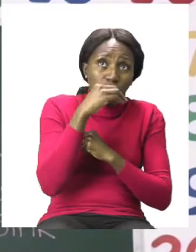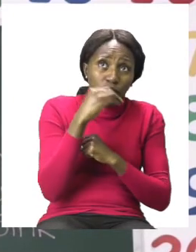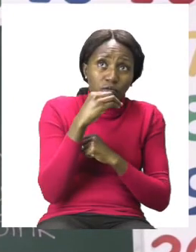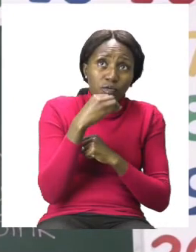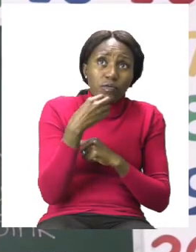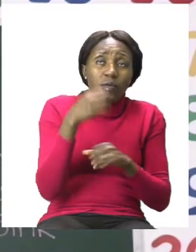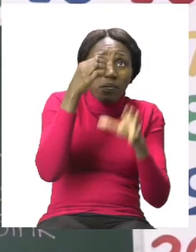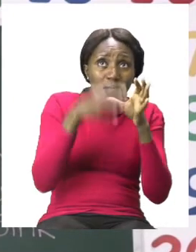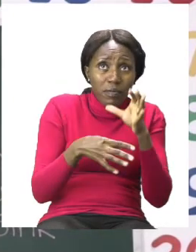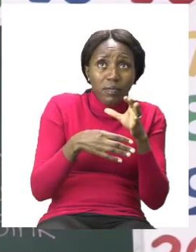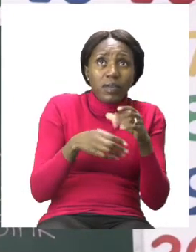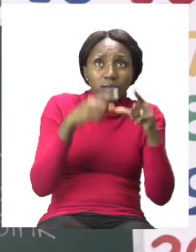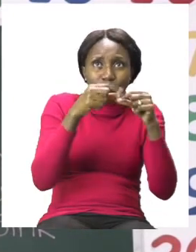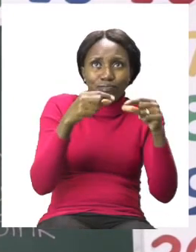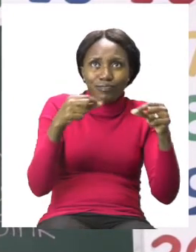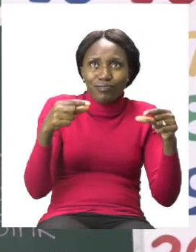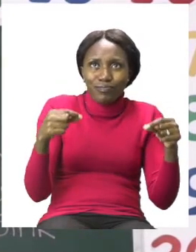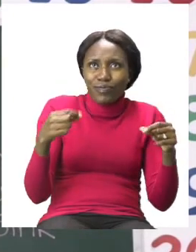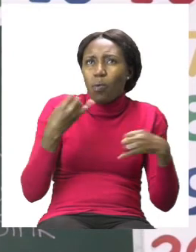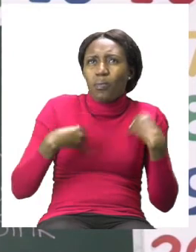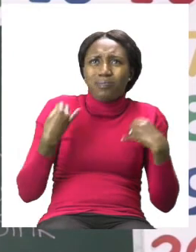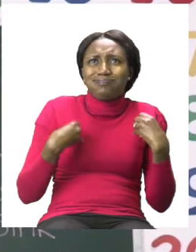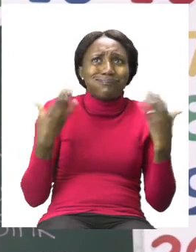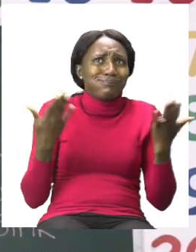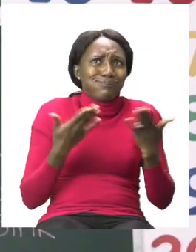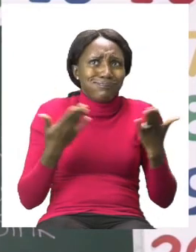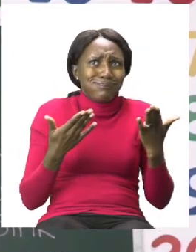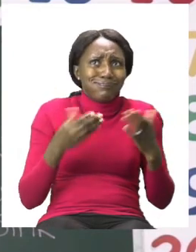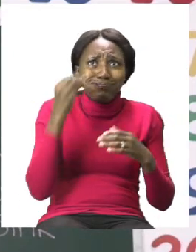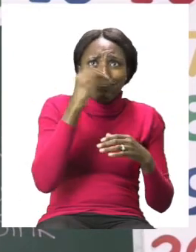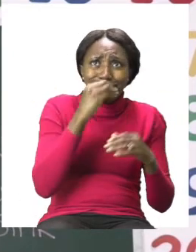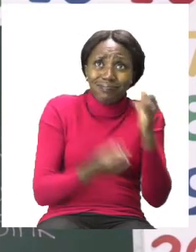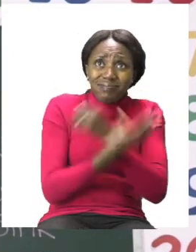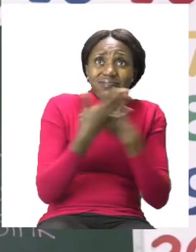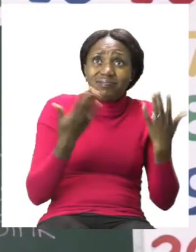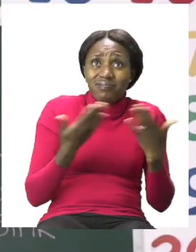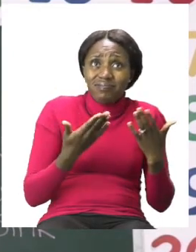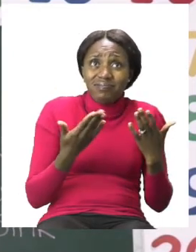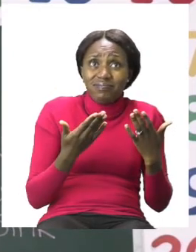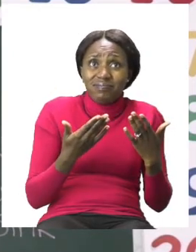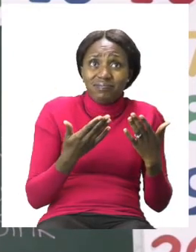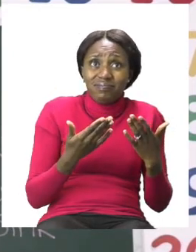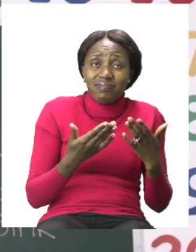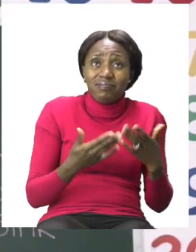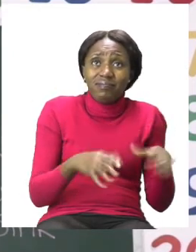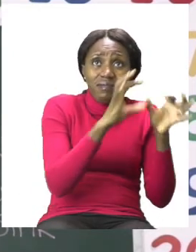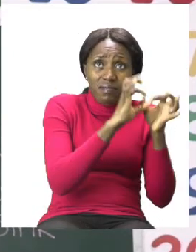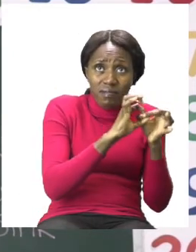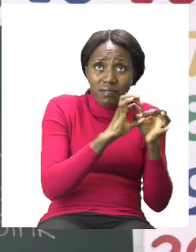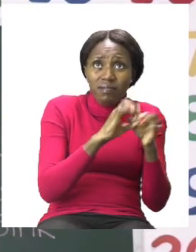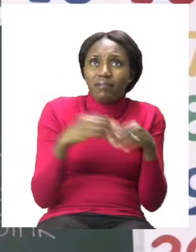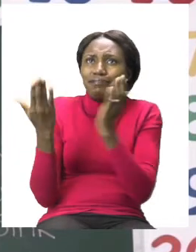he is really enjoying himself. Where do we have breakfast? Do we have breakfast at home